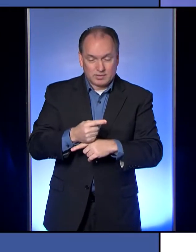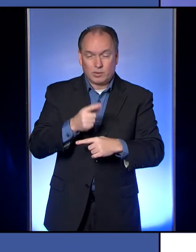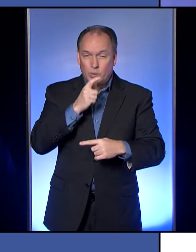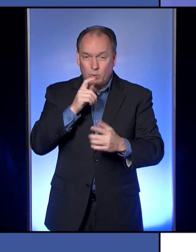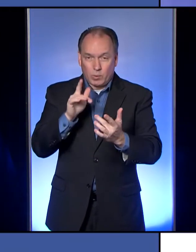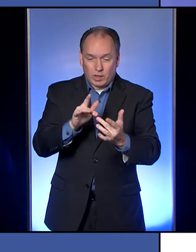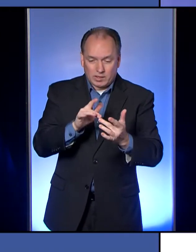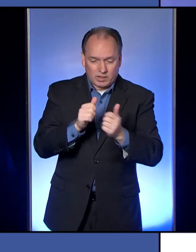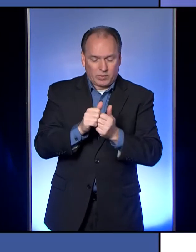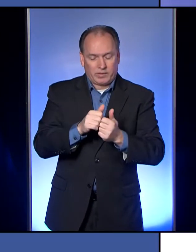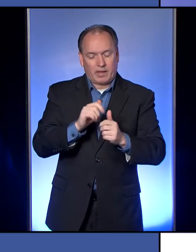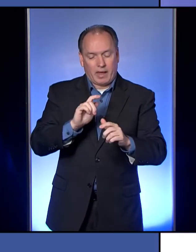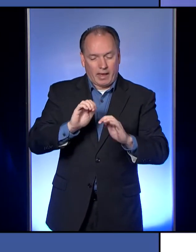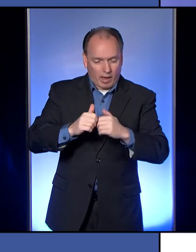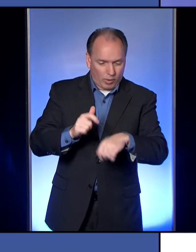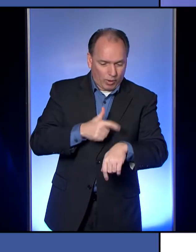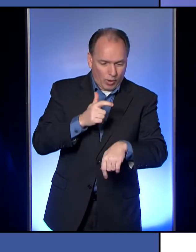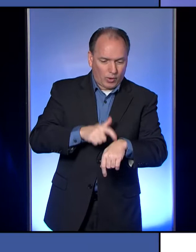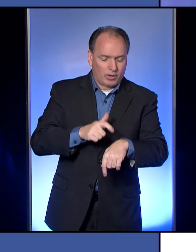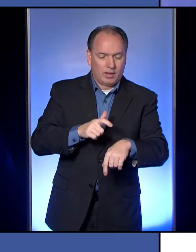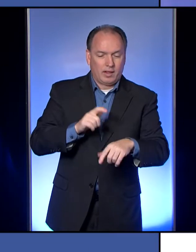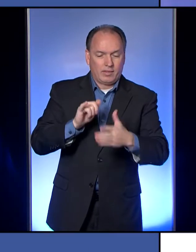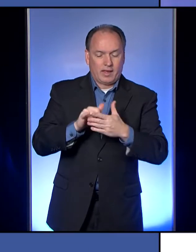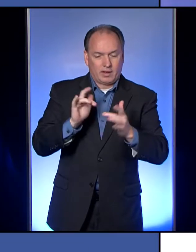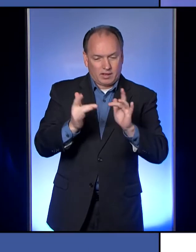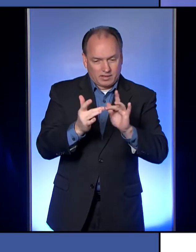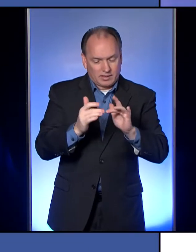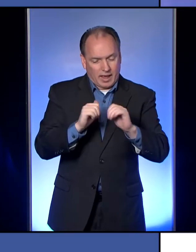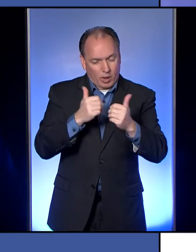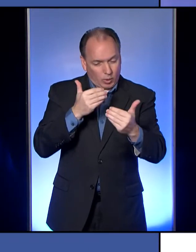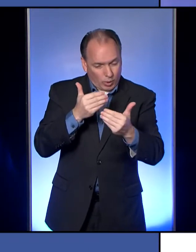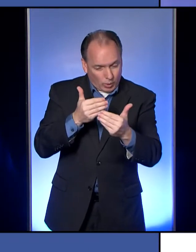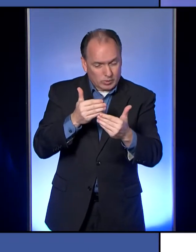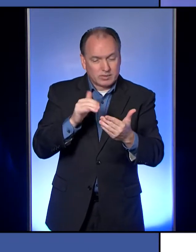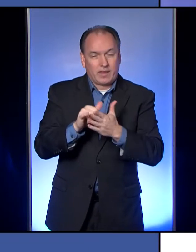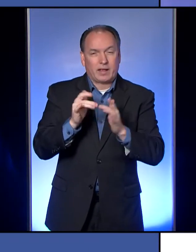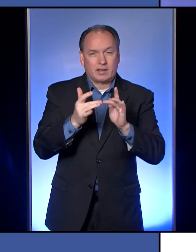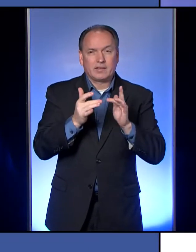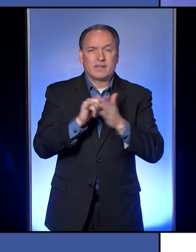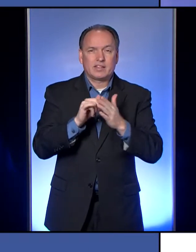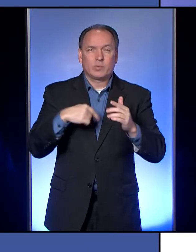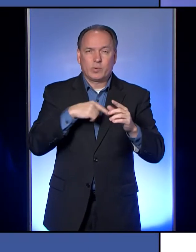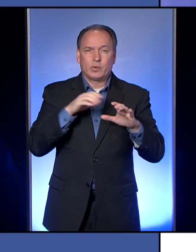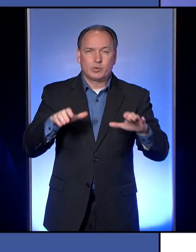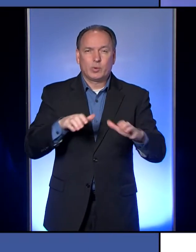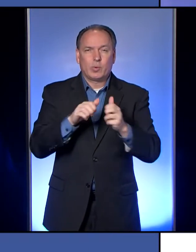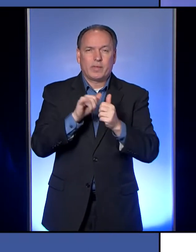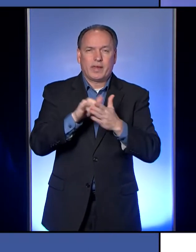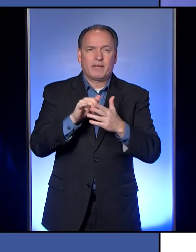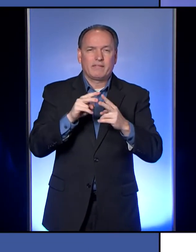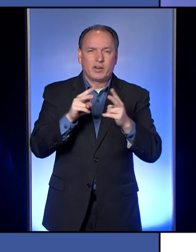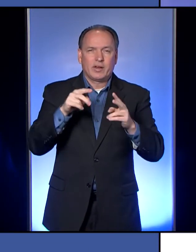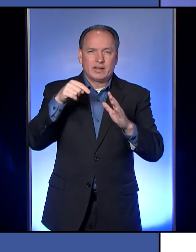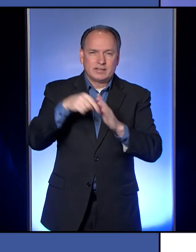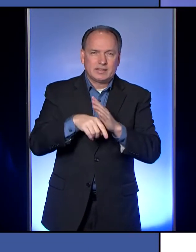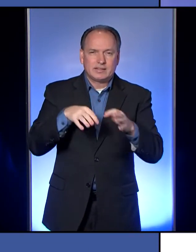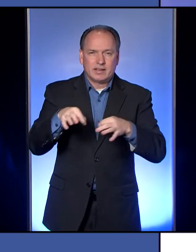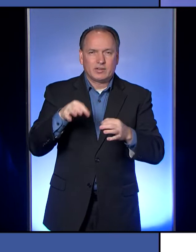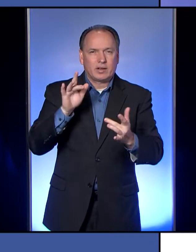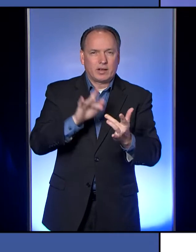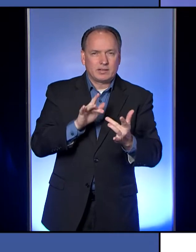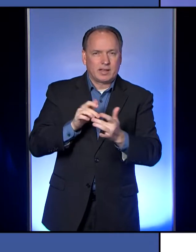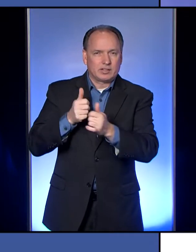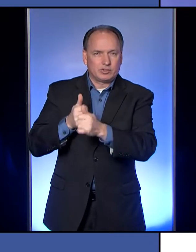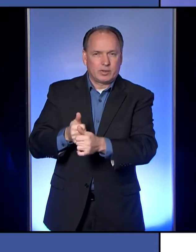with? How long was that contact? How close was that contact? You know, that's what we do with that very, um, detailed contact